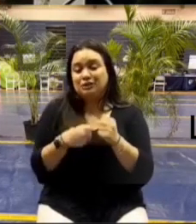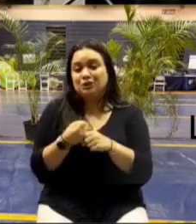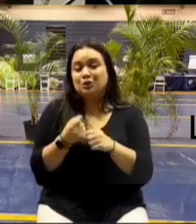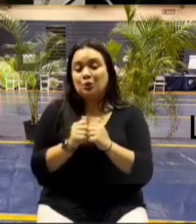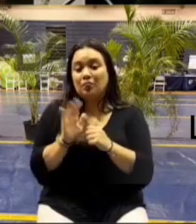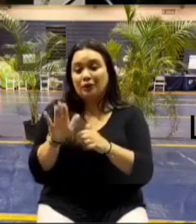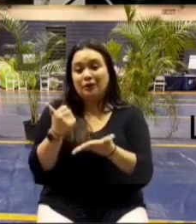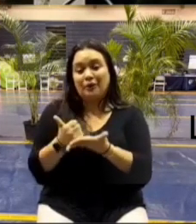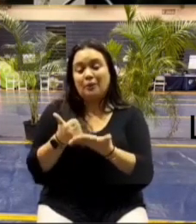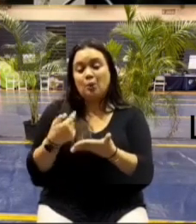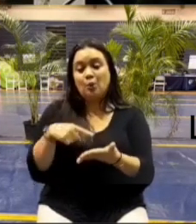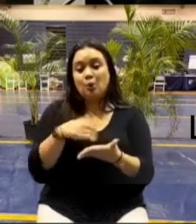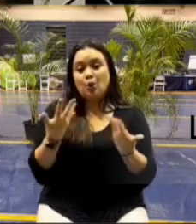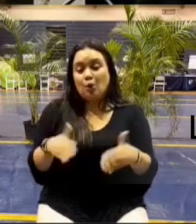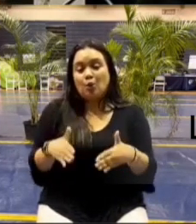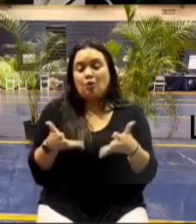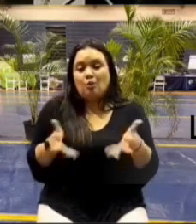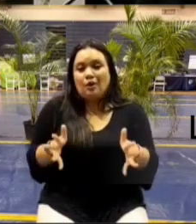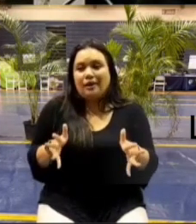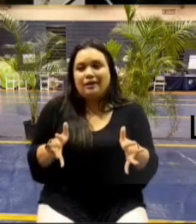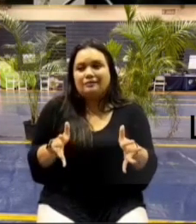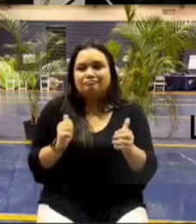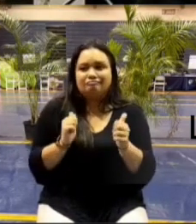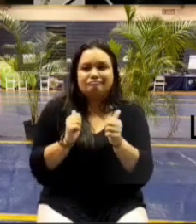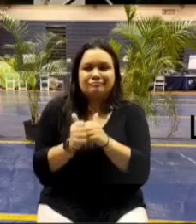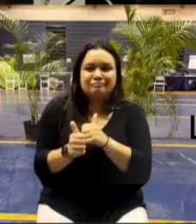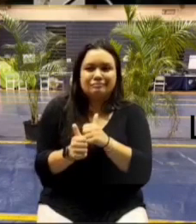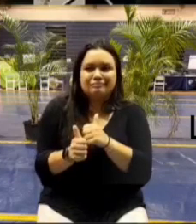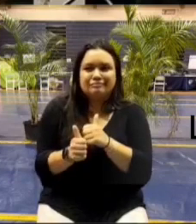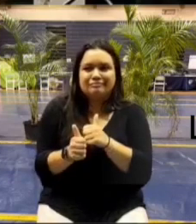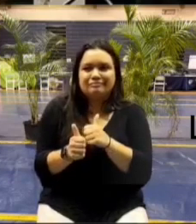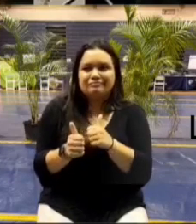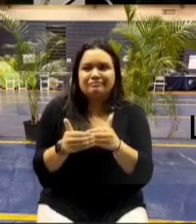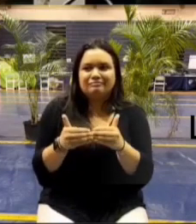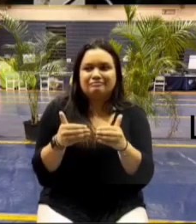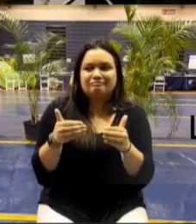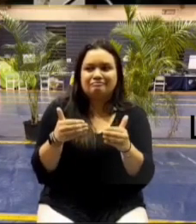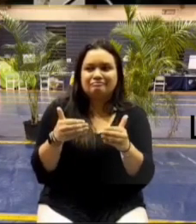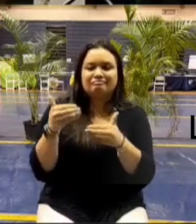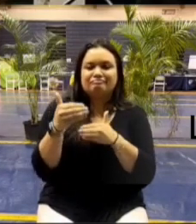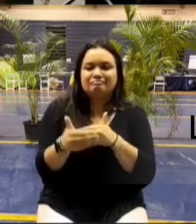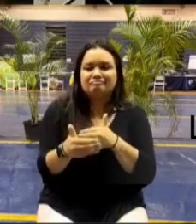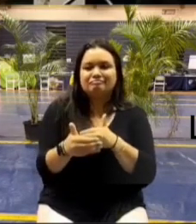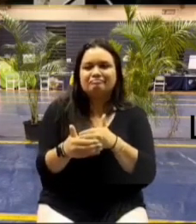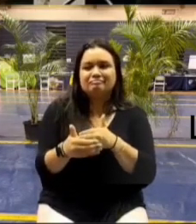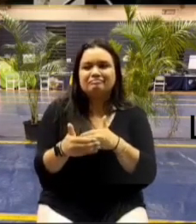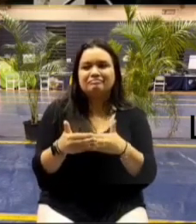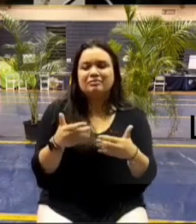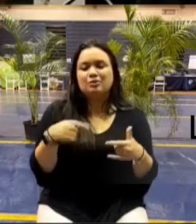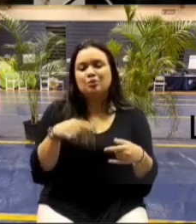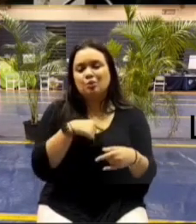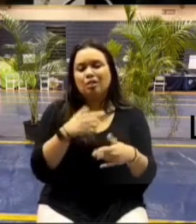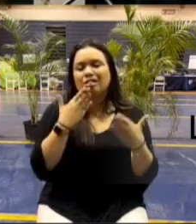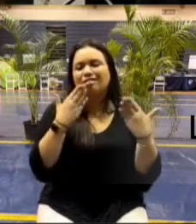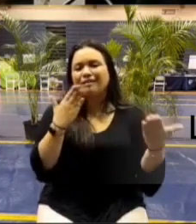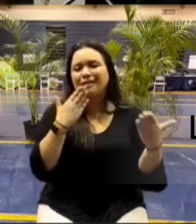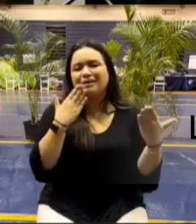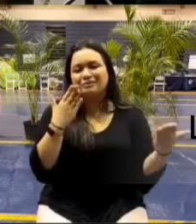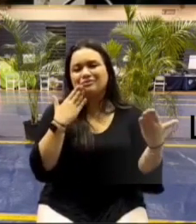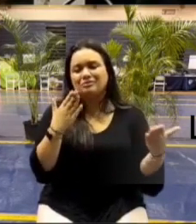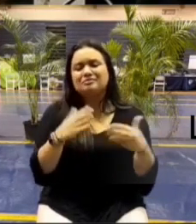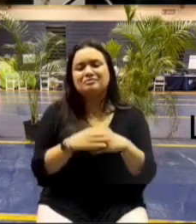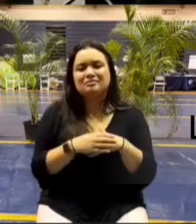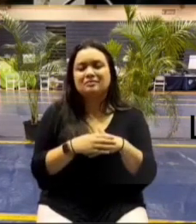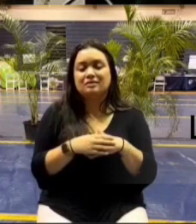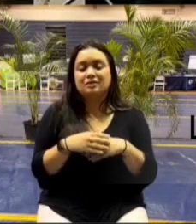kind of ahead and i'm just feeling grateful for that um but yes um yeah with